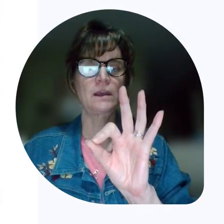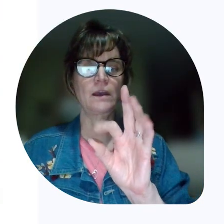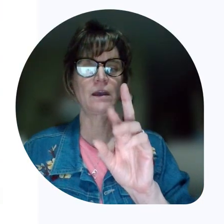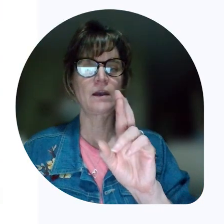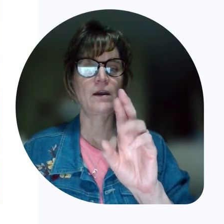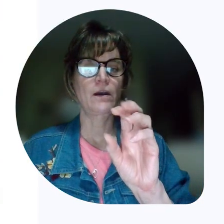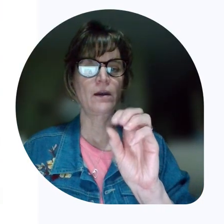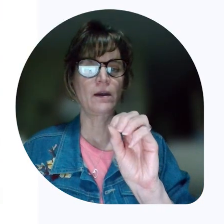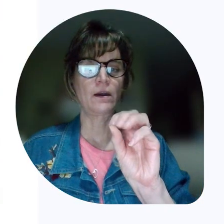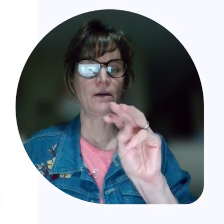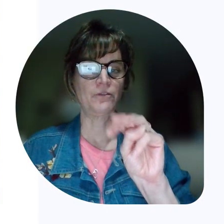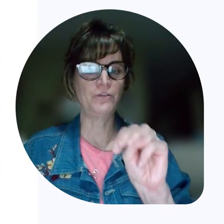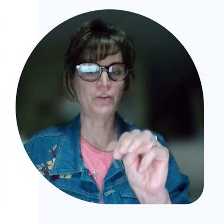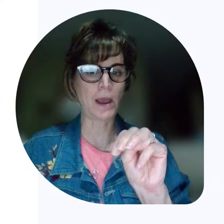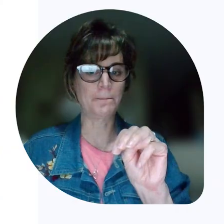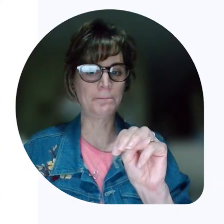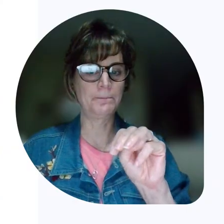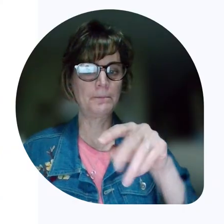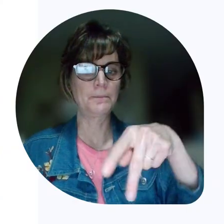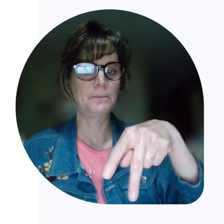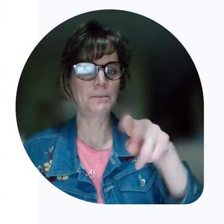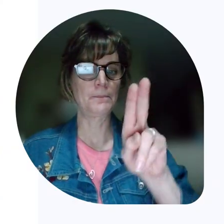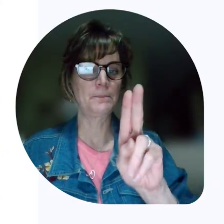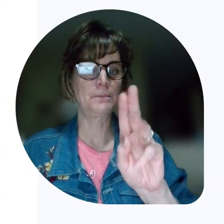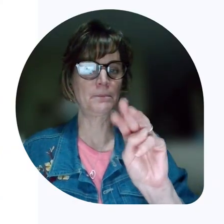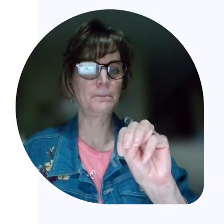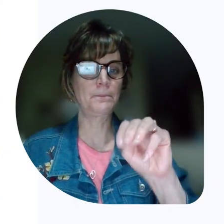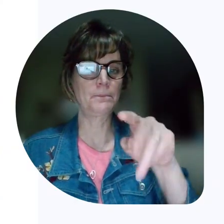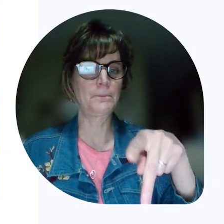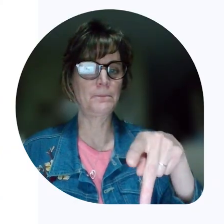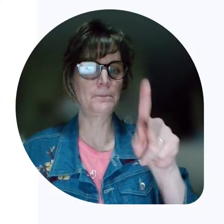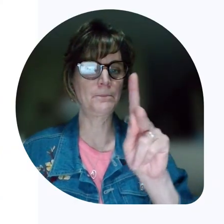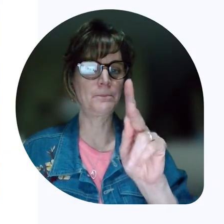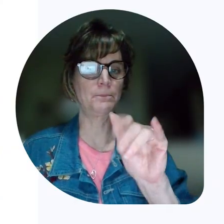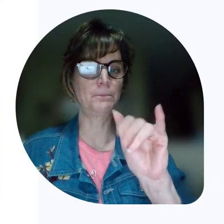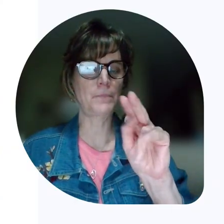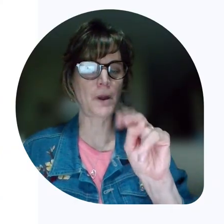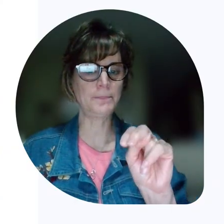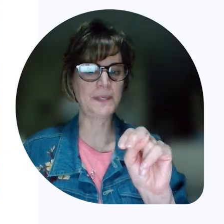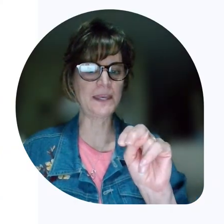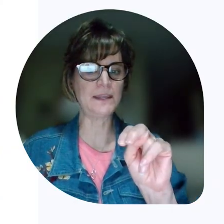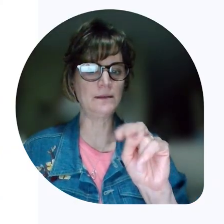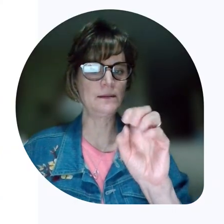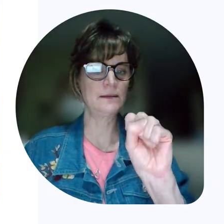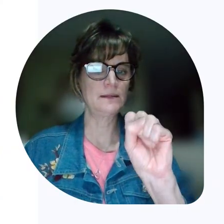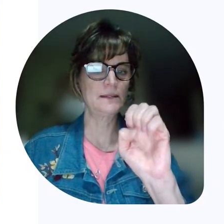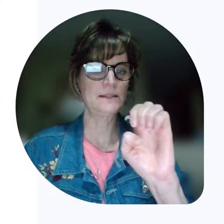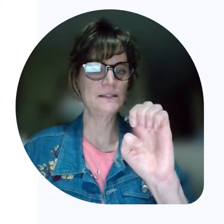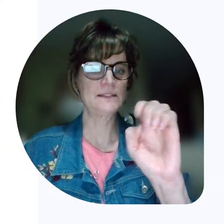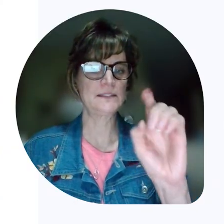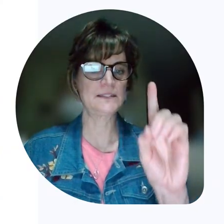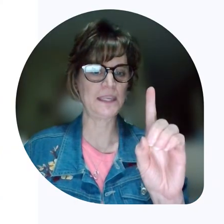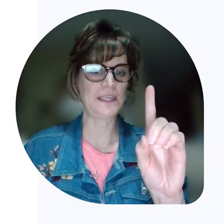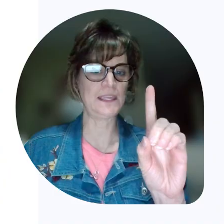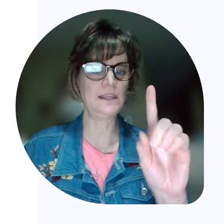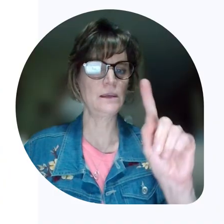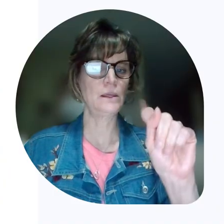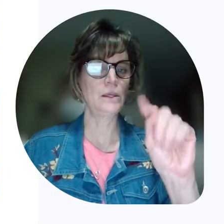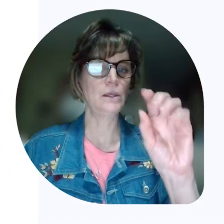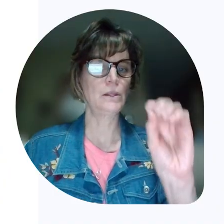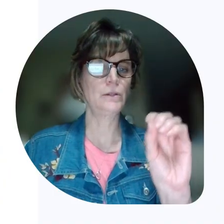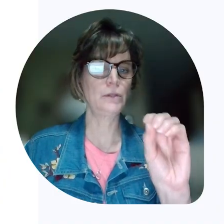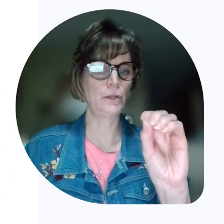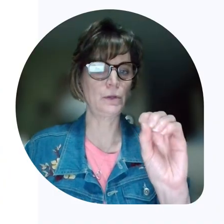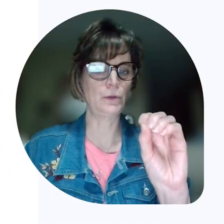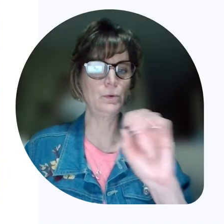From Pumpkin Seed